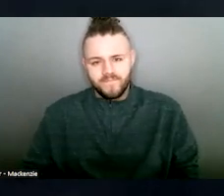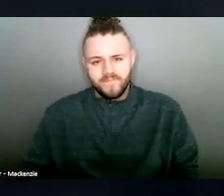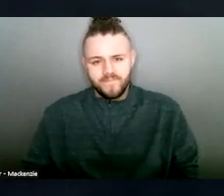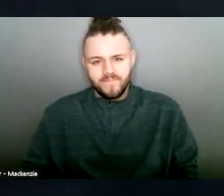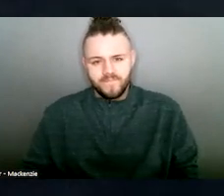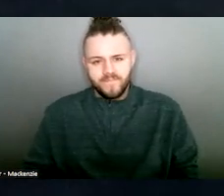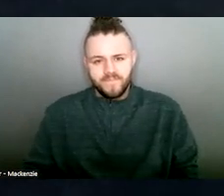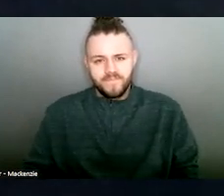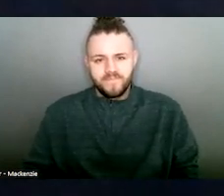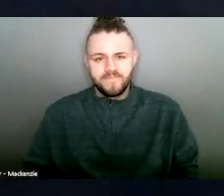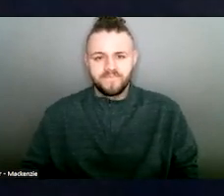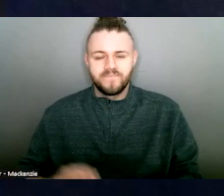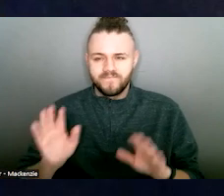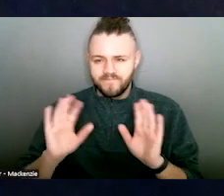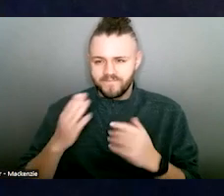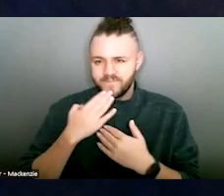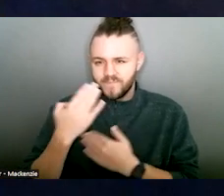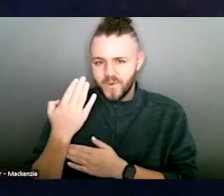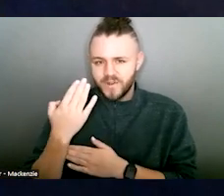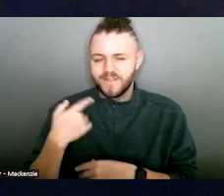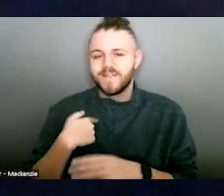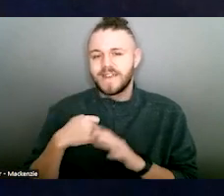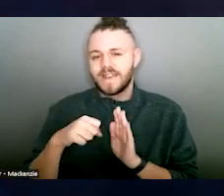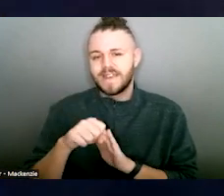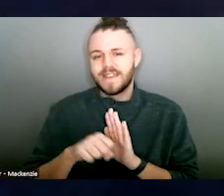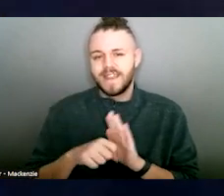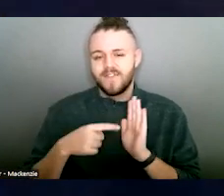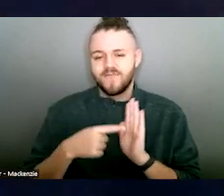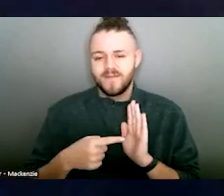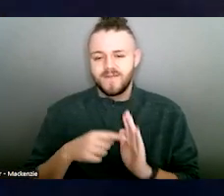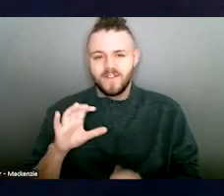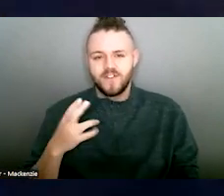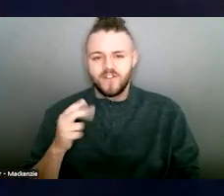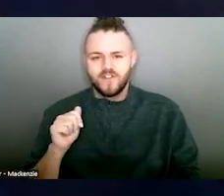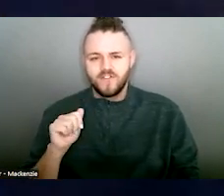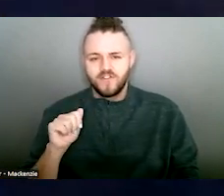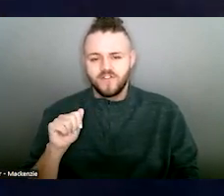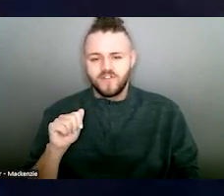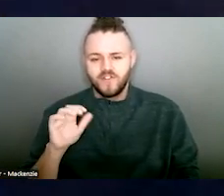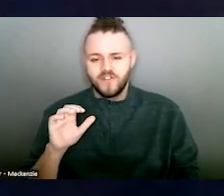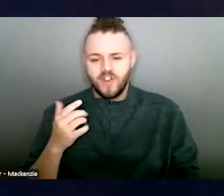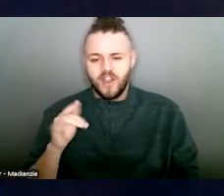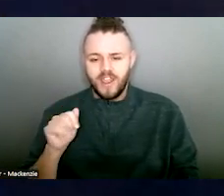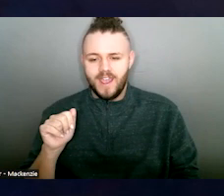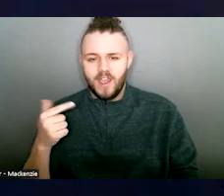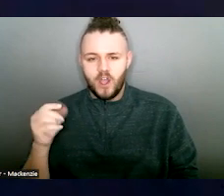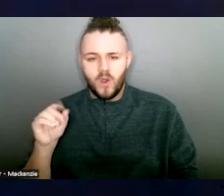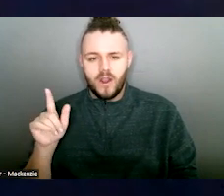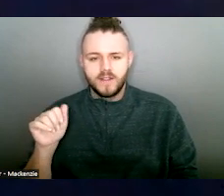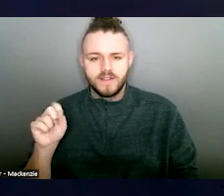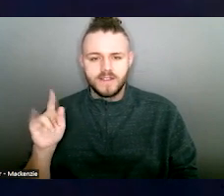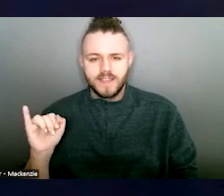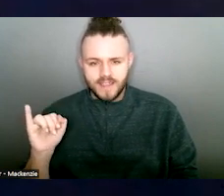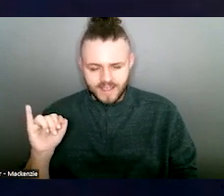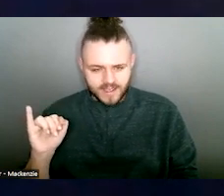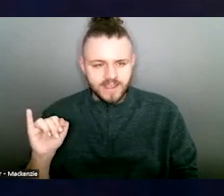Well, good morning. I am the State Representative Tavia Galensi, and I am proud to serve the people of Ohio's 33rd House